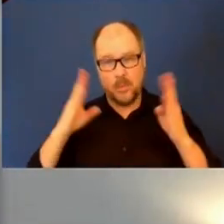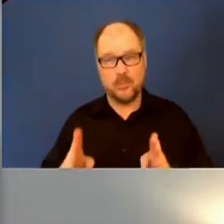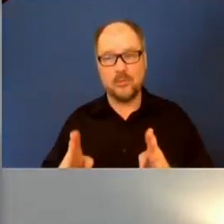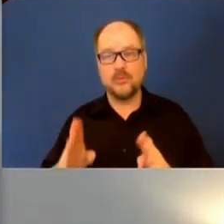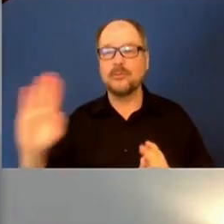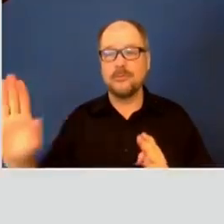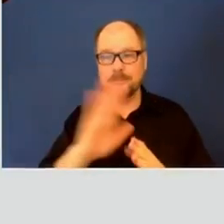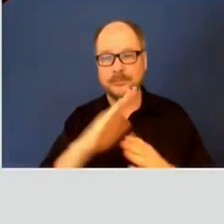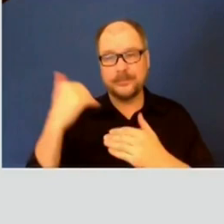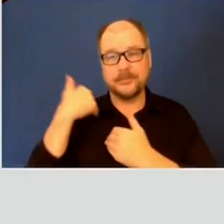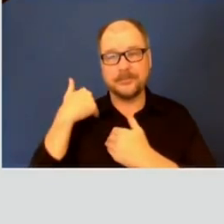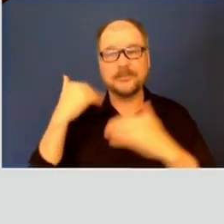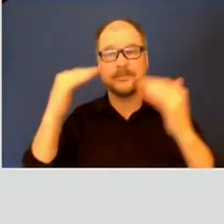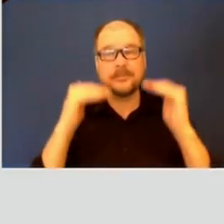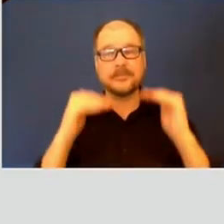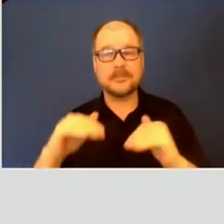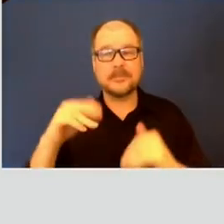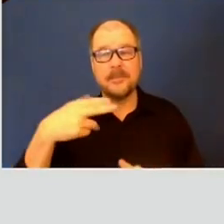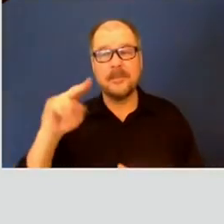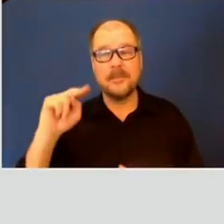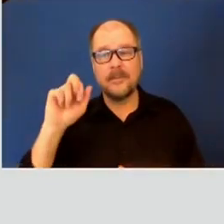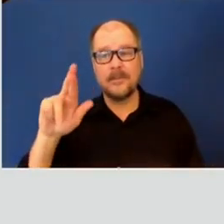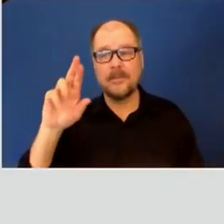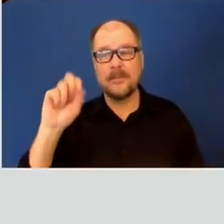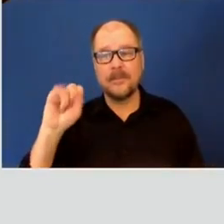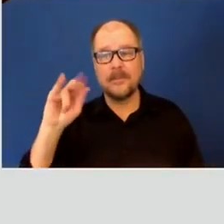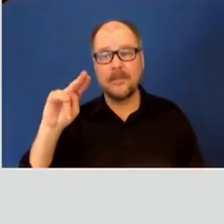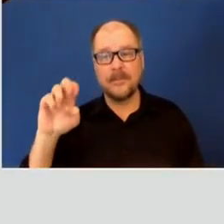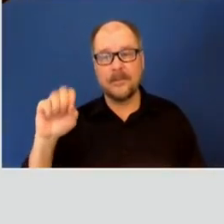Next question, Hunter Science, WCNC.